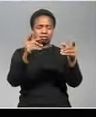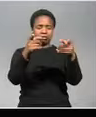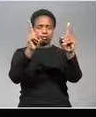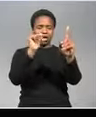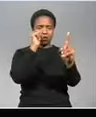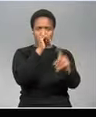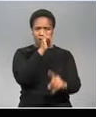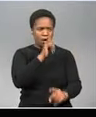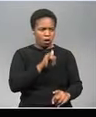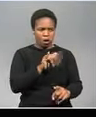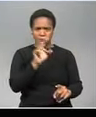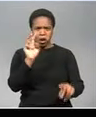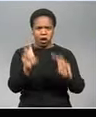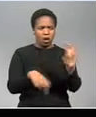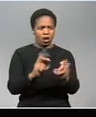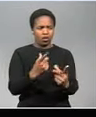thieves come out to play